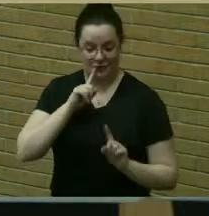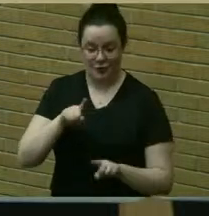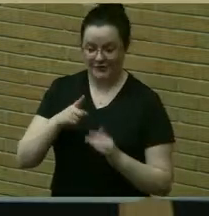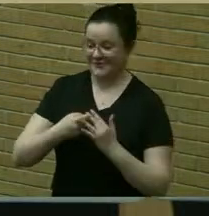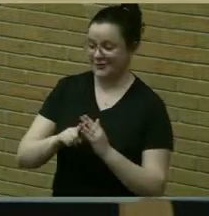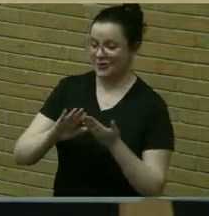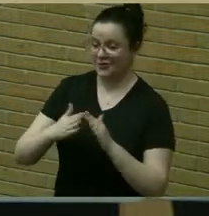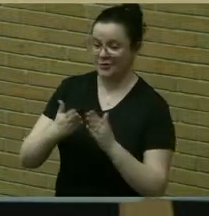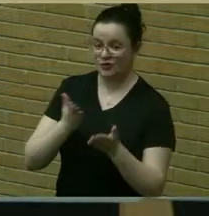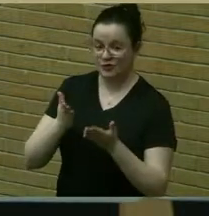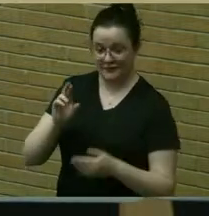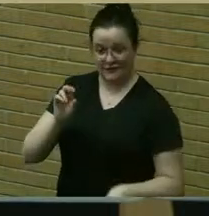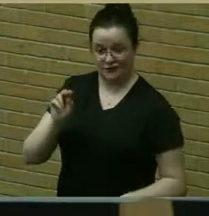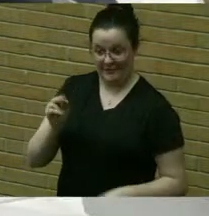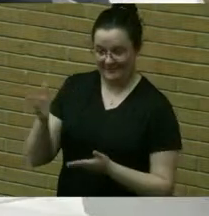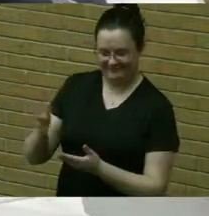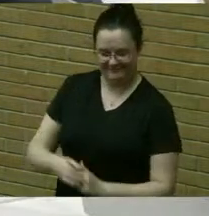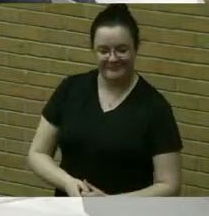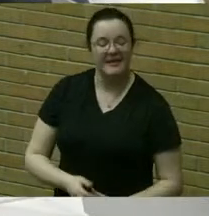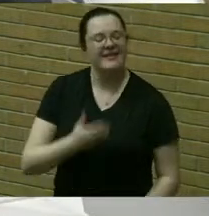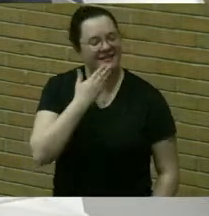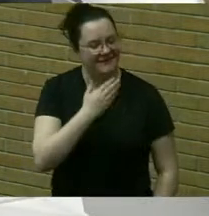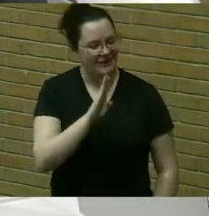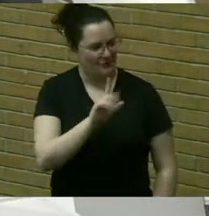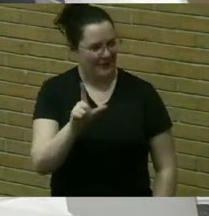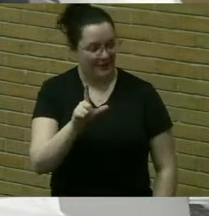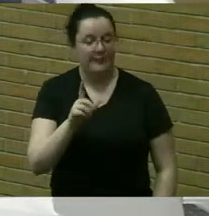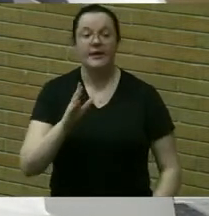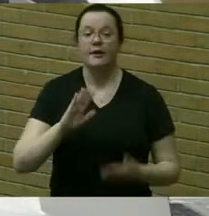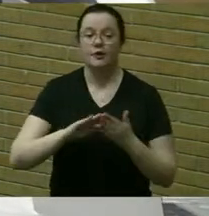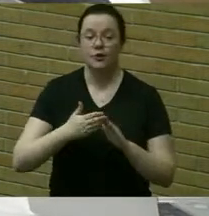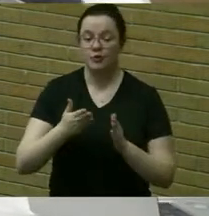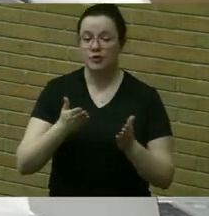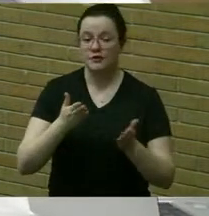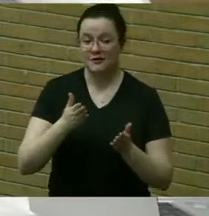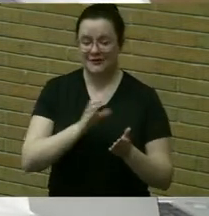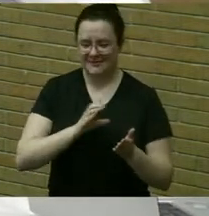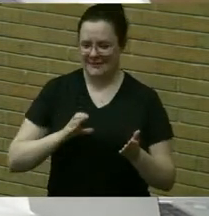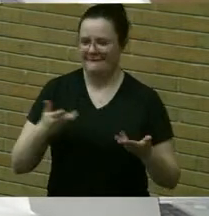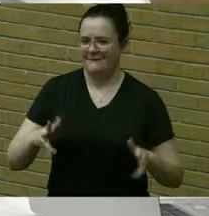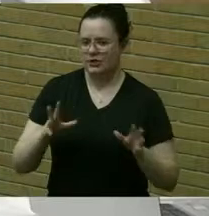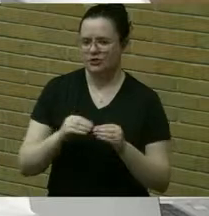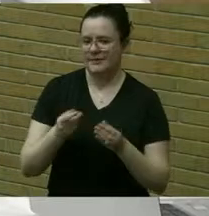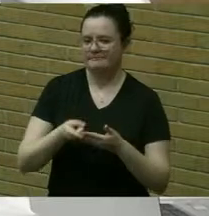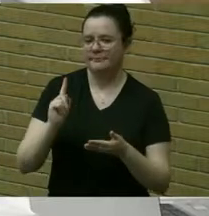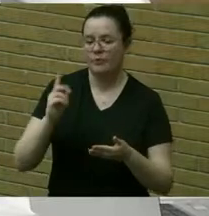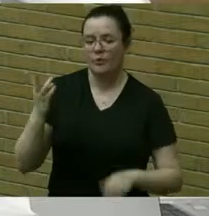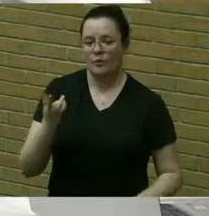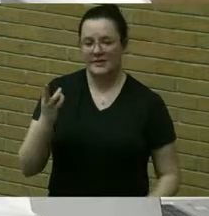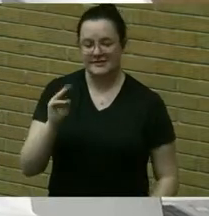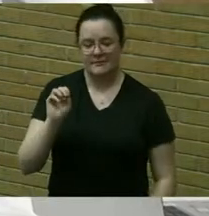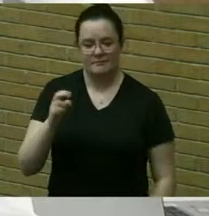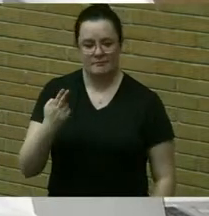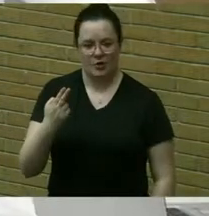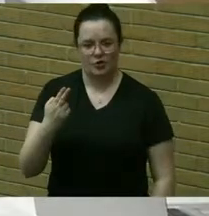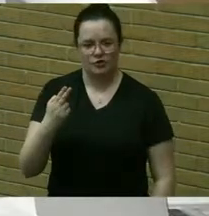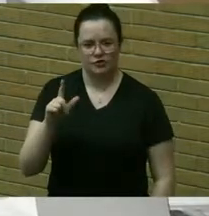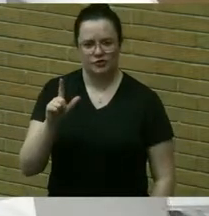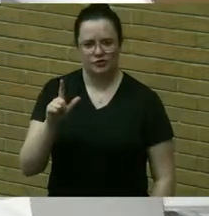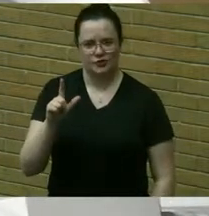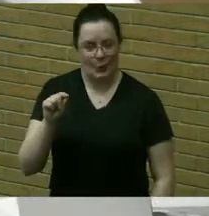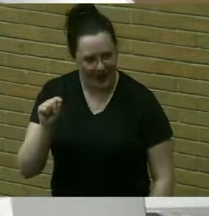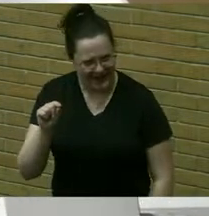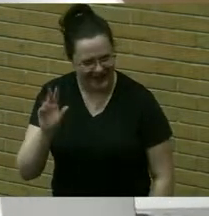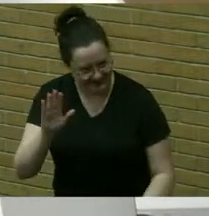robin thank you bill the community services committee met last wednesday march 24th or 20th excuse